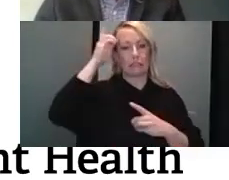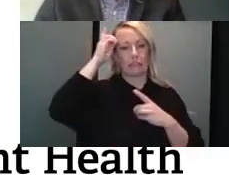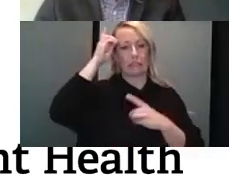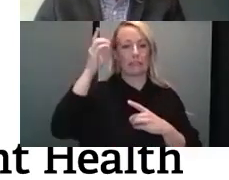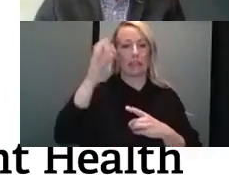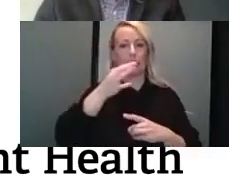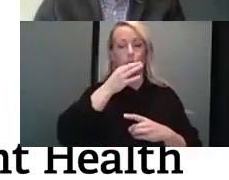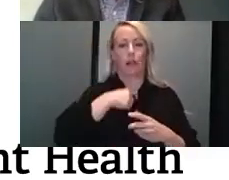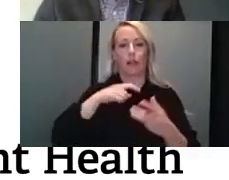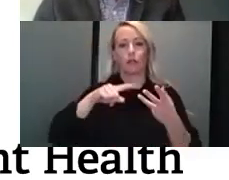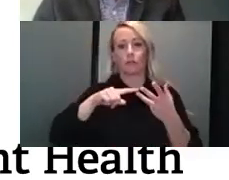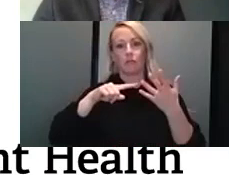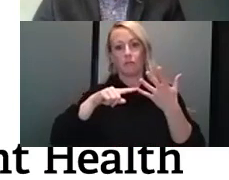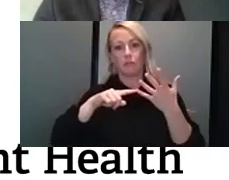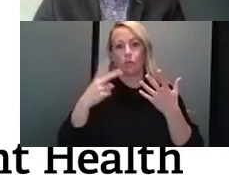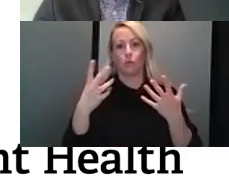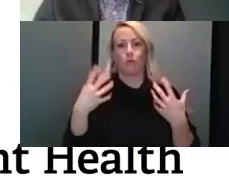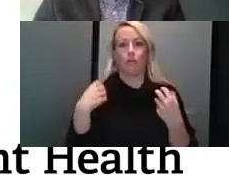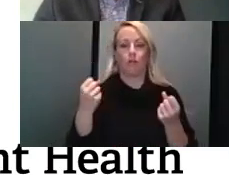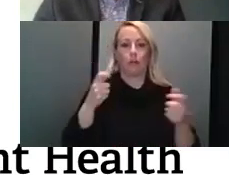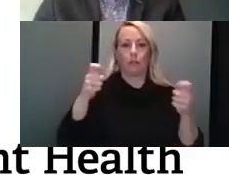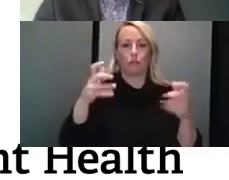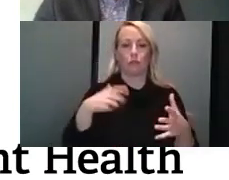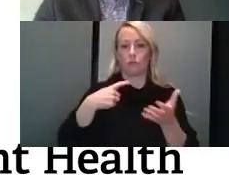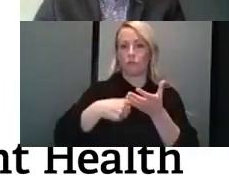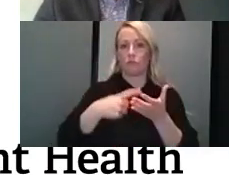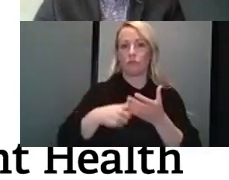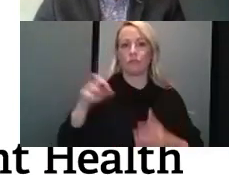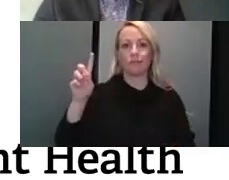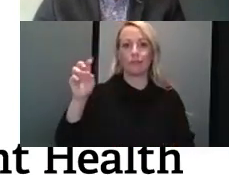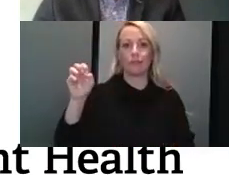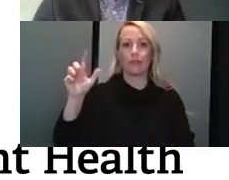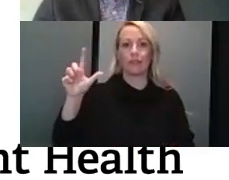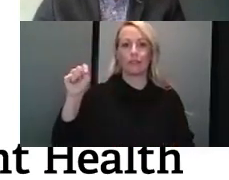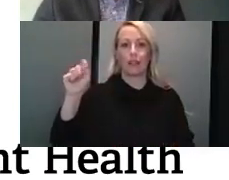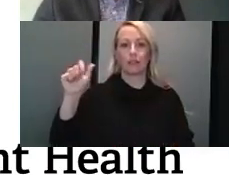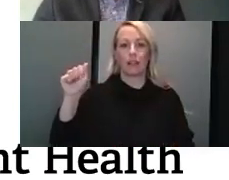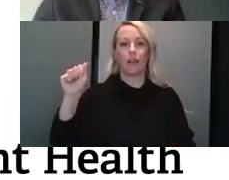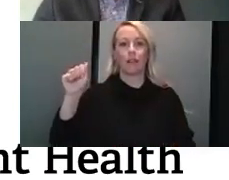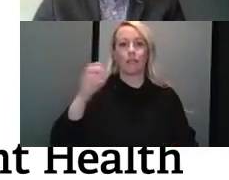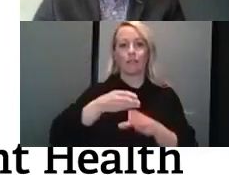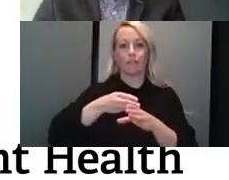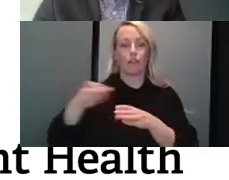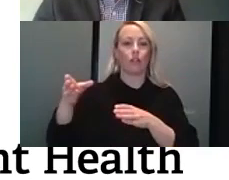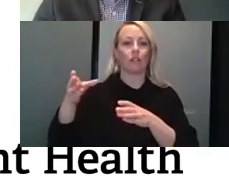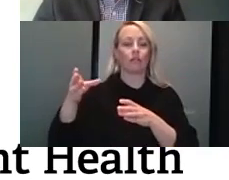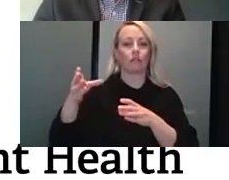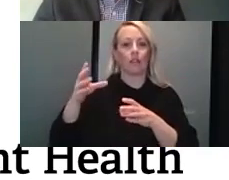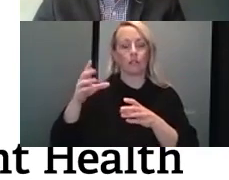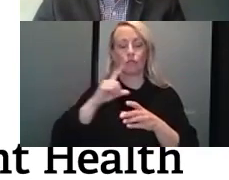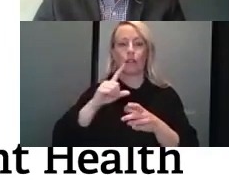administrators to talk about how the Delta variant has really changed our fight against the